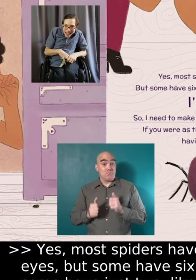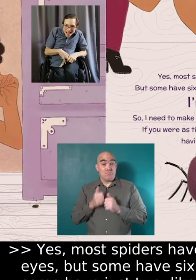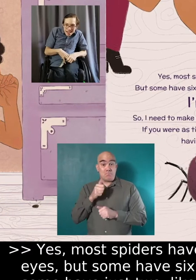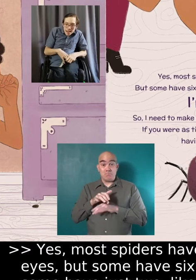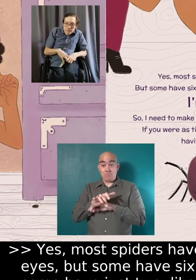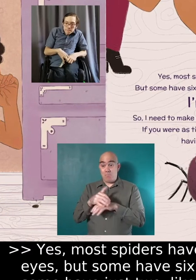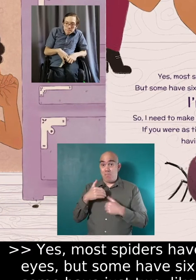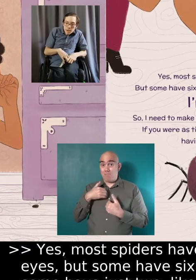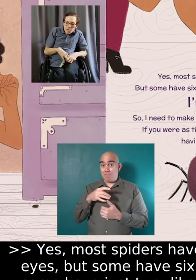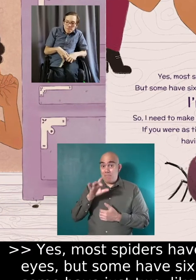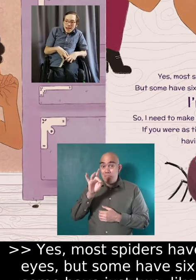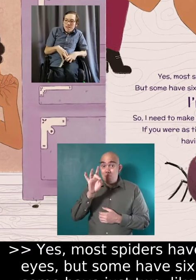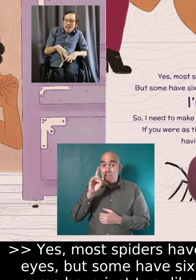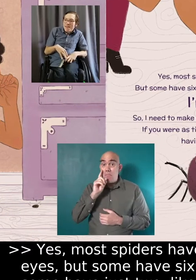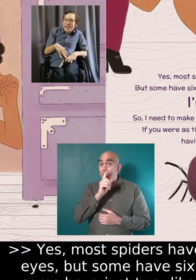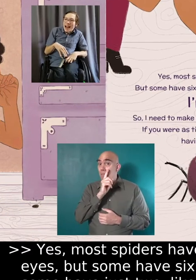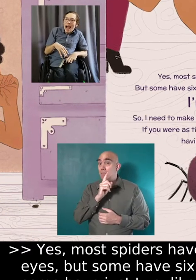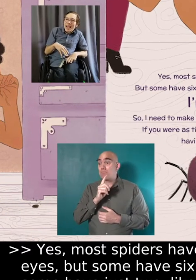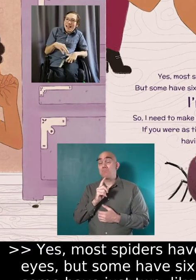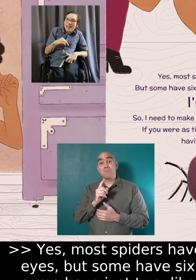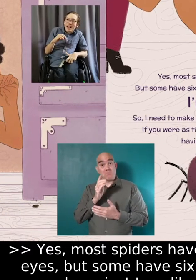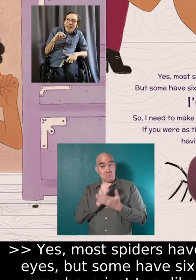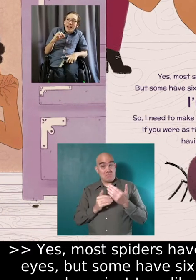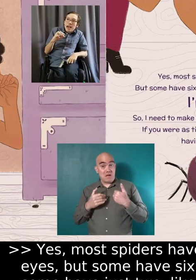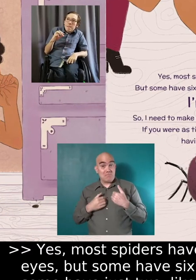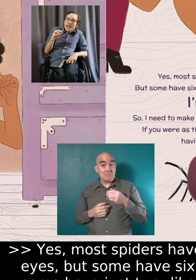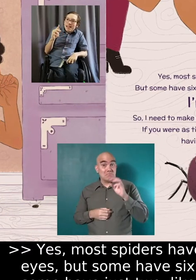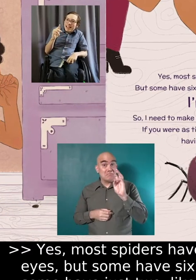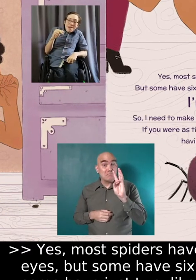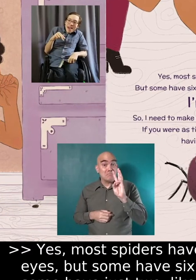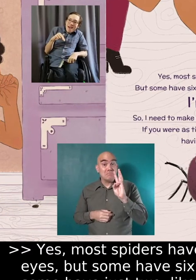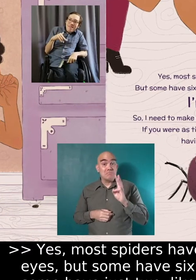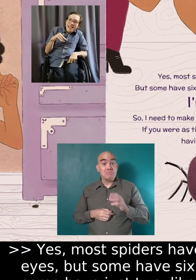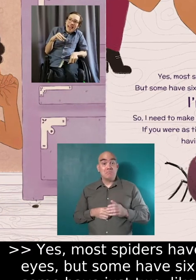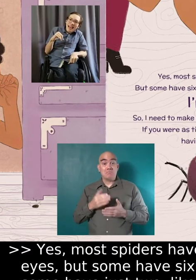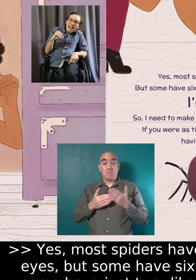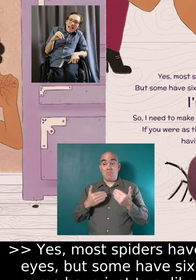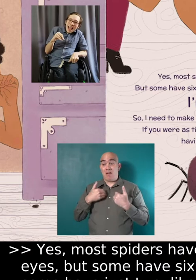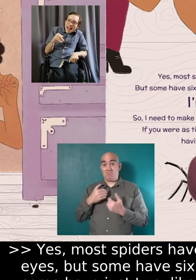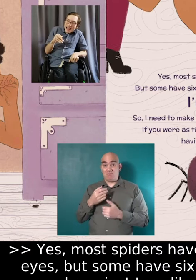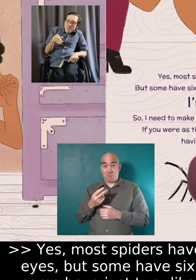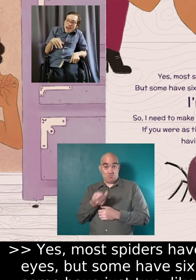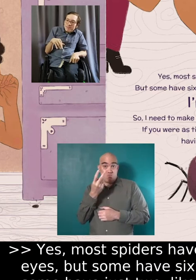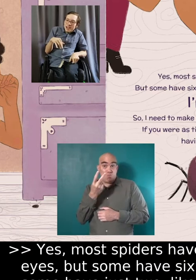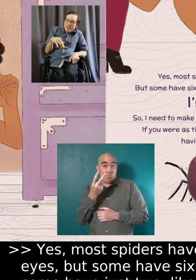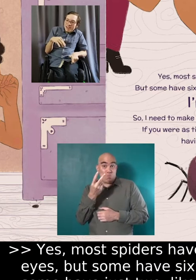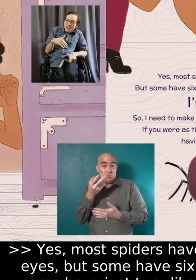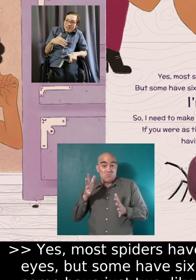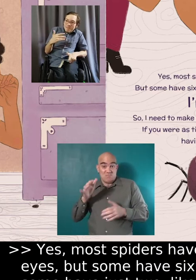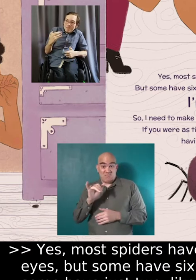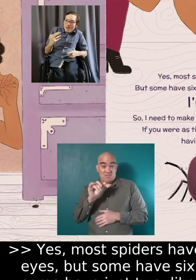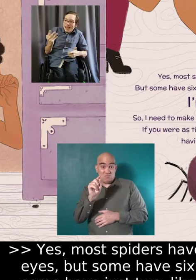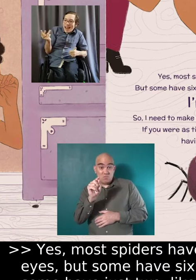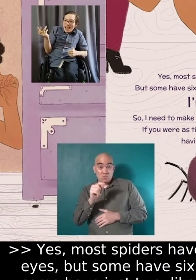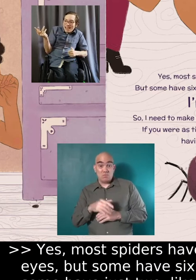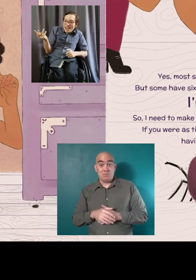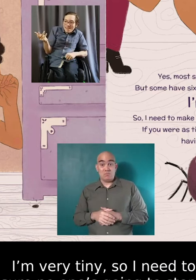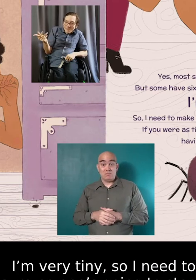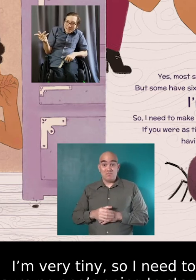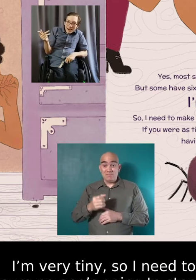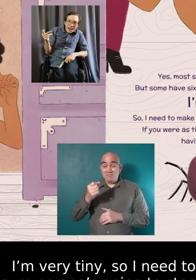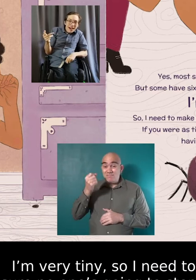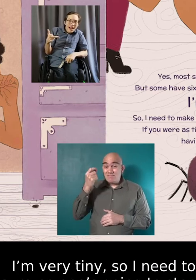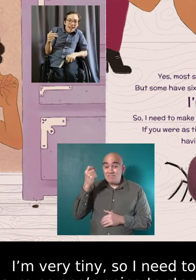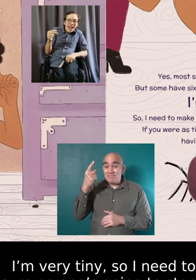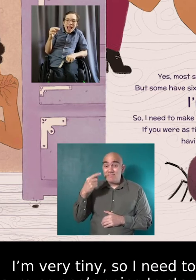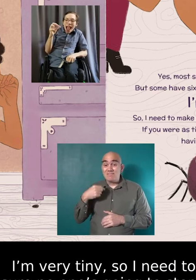Because most spiders have eight eyes. Like, some have six, and some have just two. Like you.